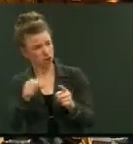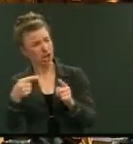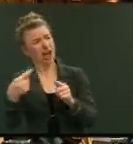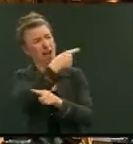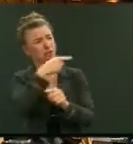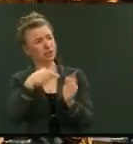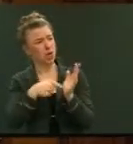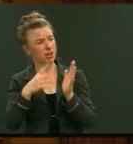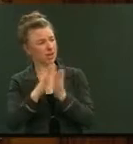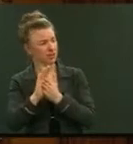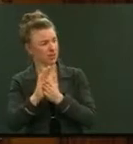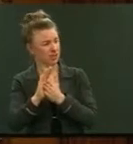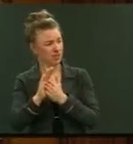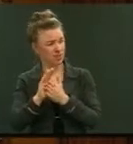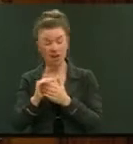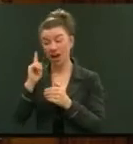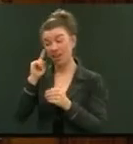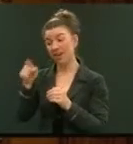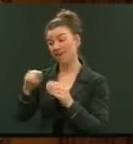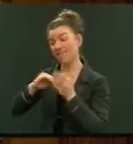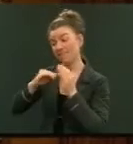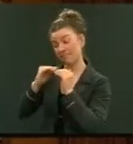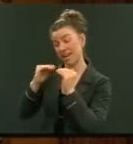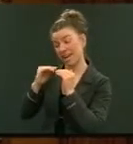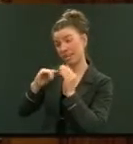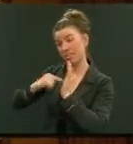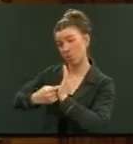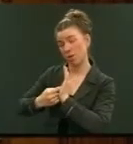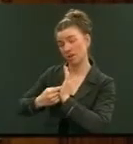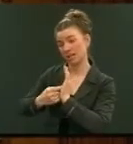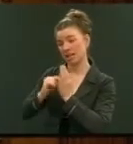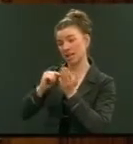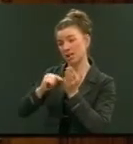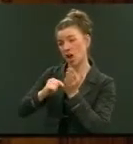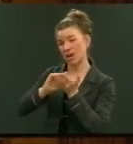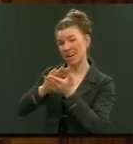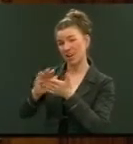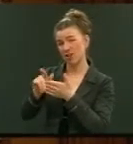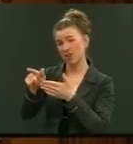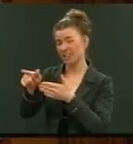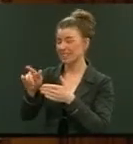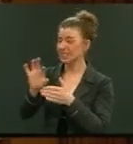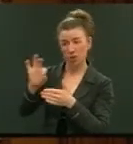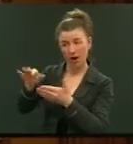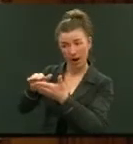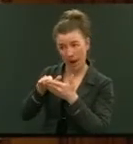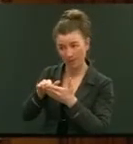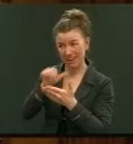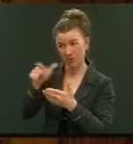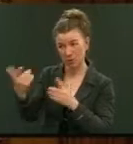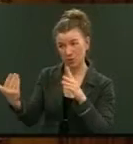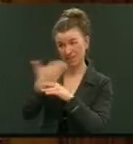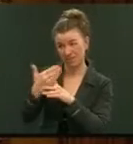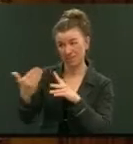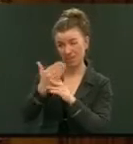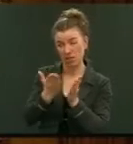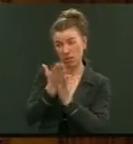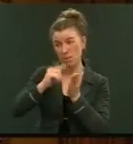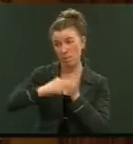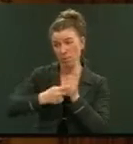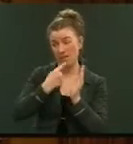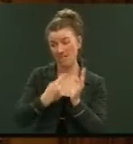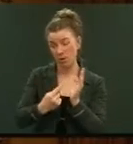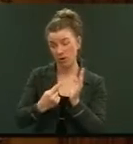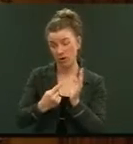I think the member raises a fair point and the Honourable Tauhanare does not help the situation by interjecting the point of order. The